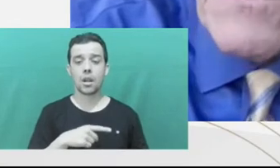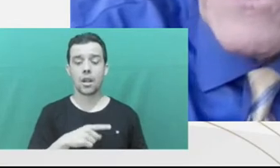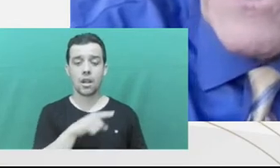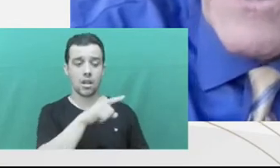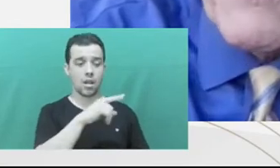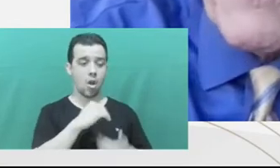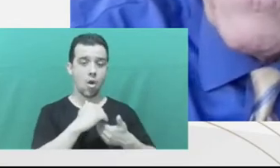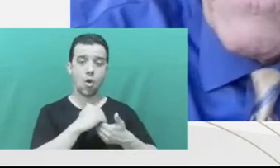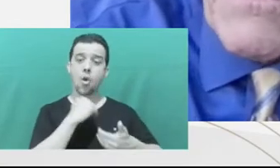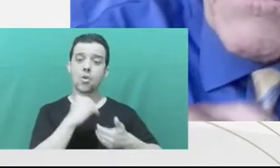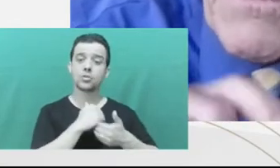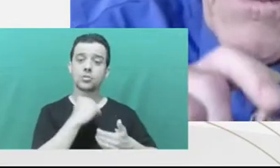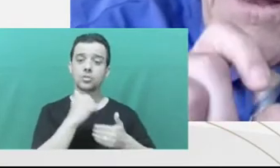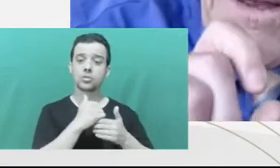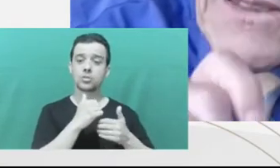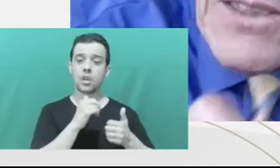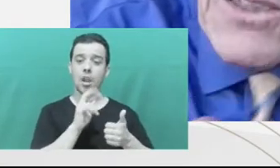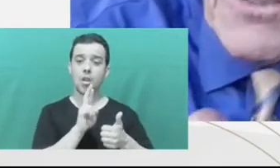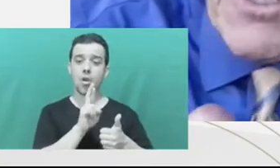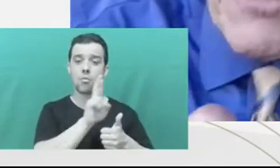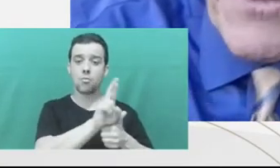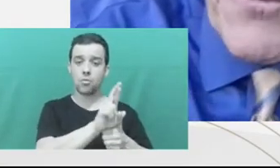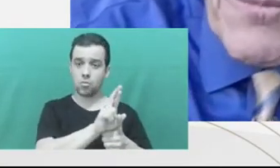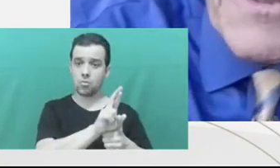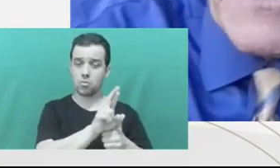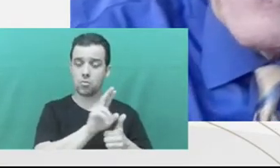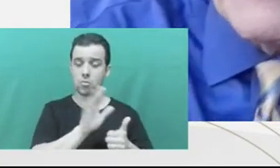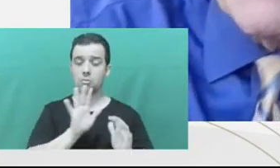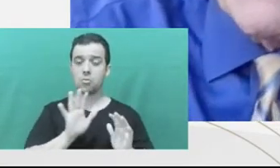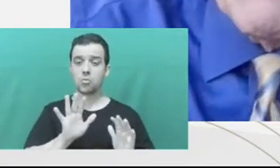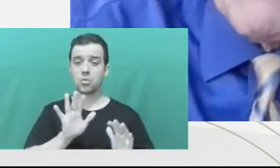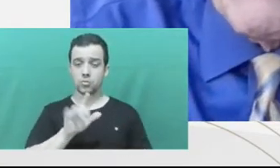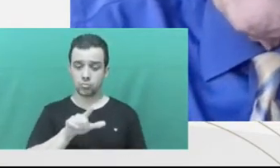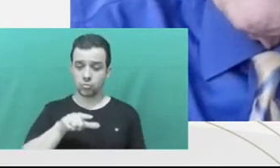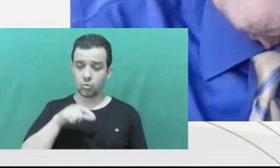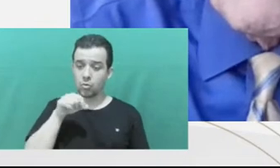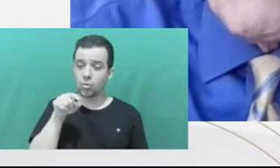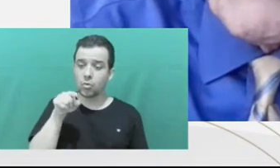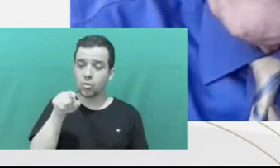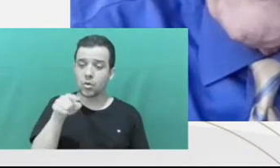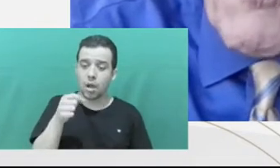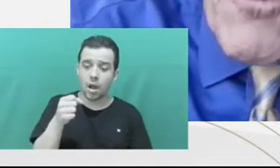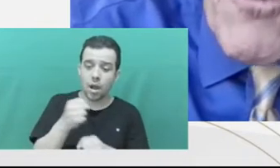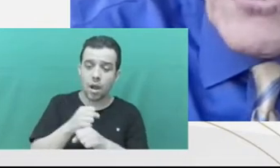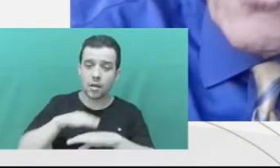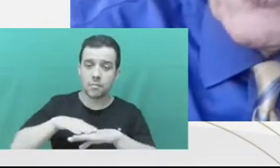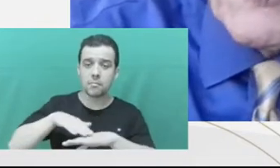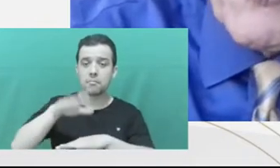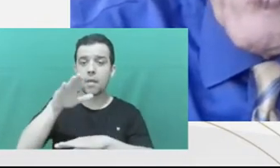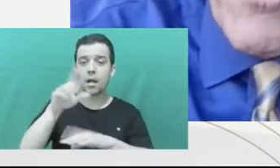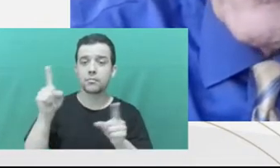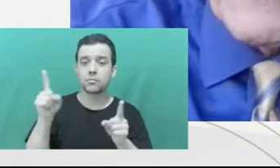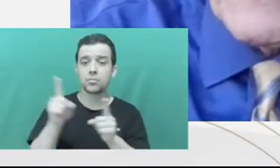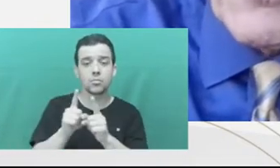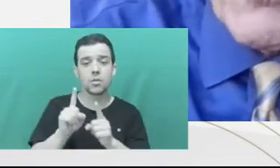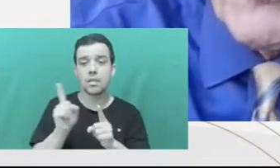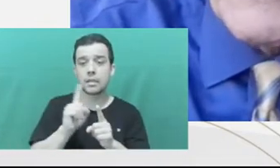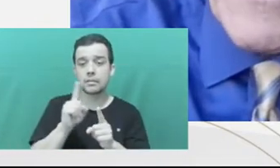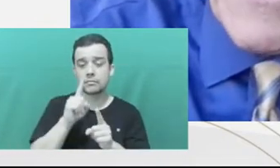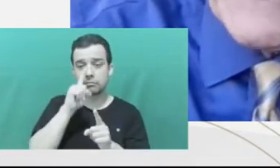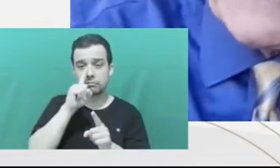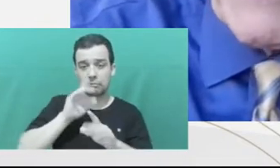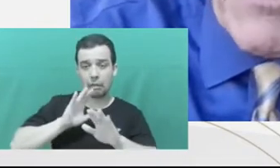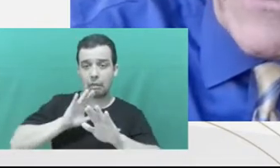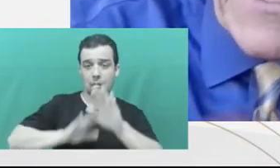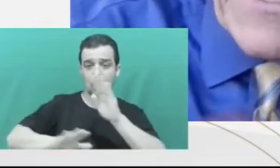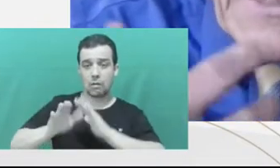defendant has to make up a decision about the plea, the prosecutor should be required to disclose